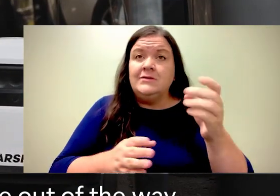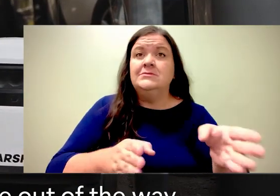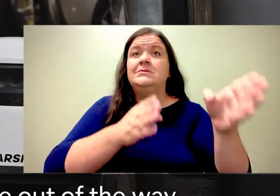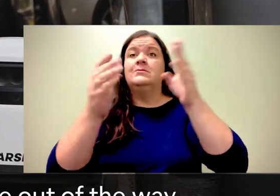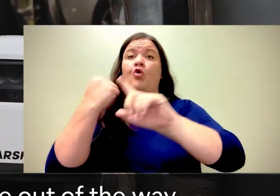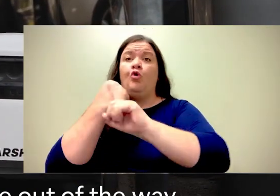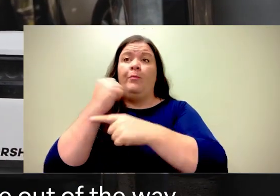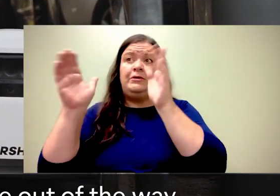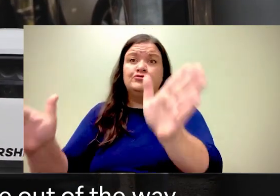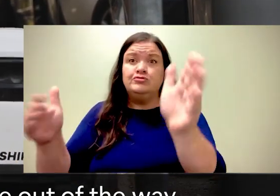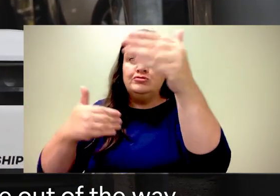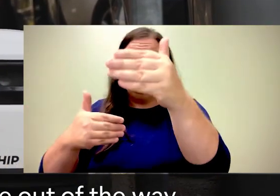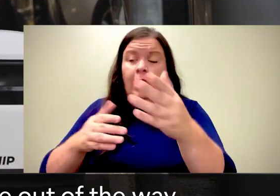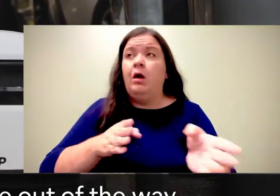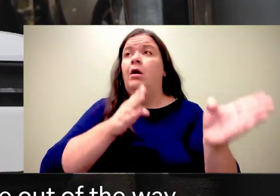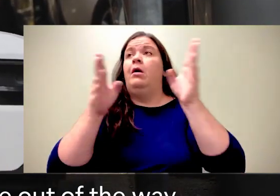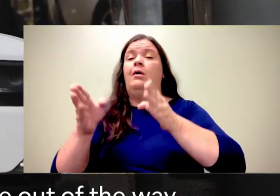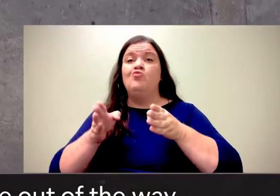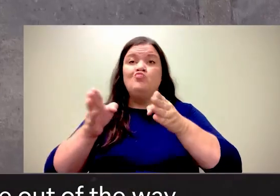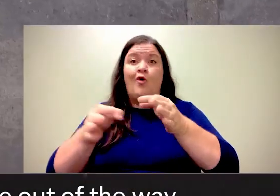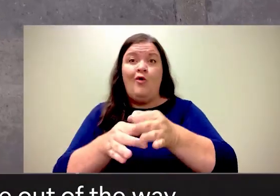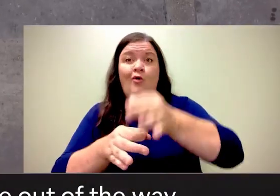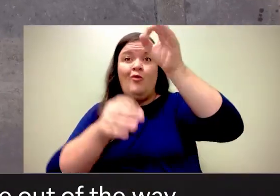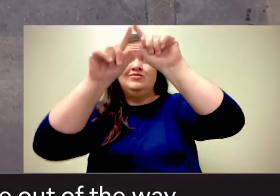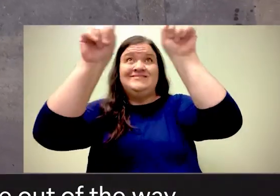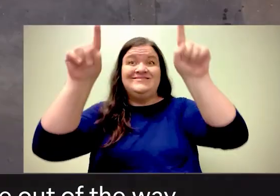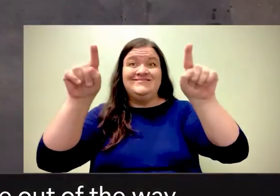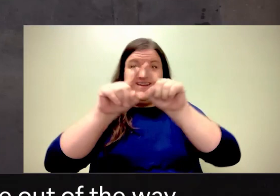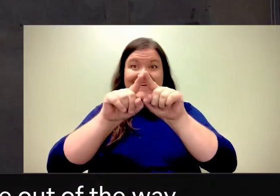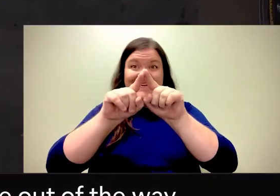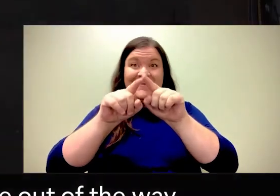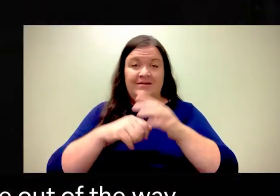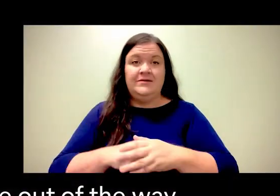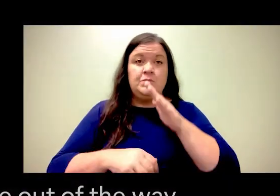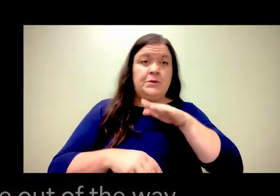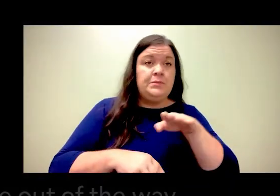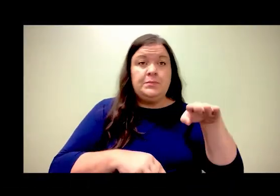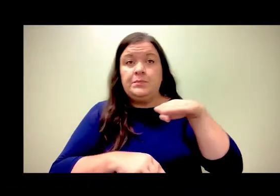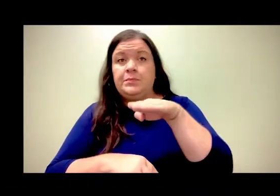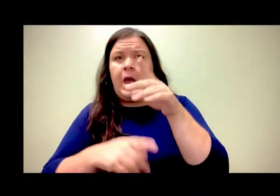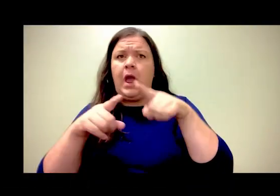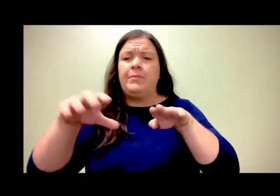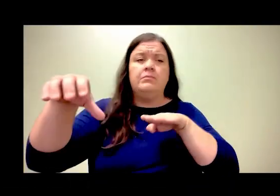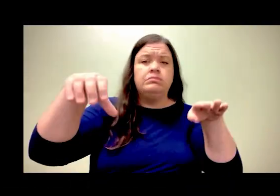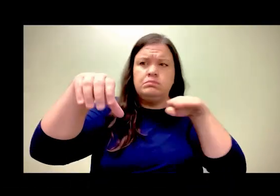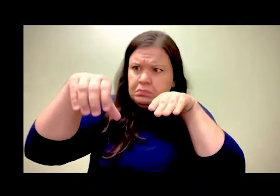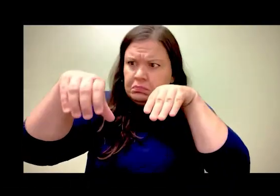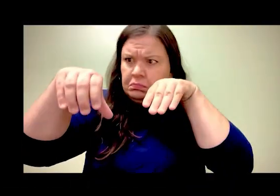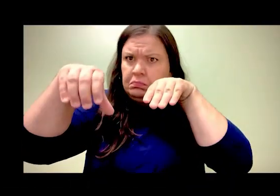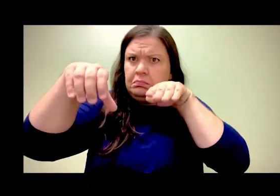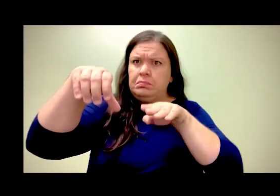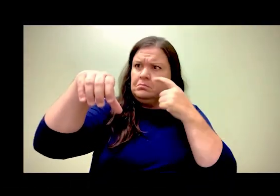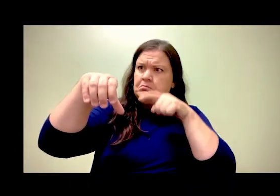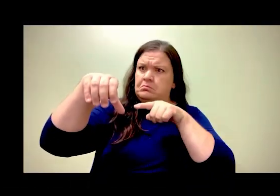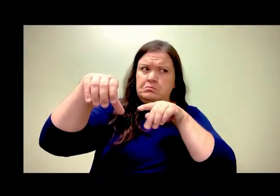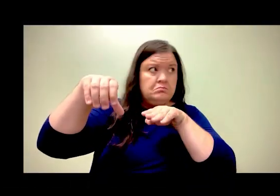detects an obstacle, it will move out of the way or stop as quickly and safely as possible. The robot moves past the bin, the scene fades to